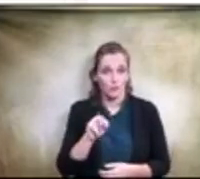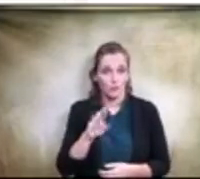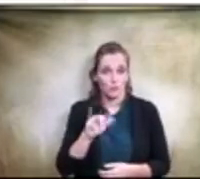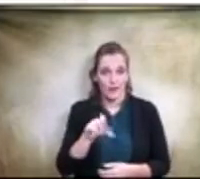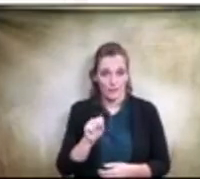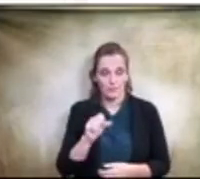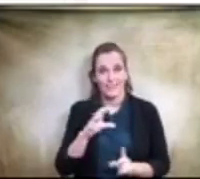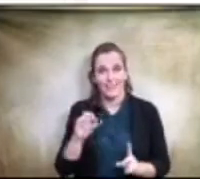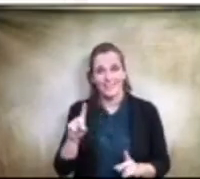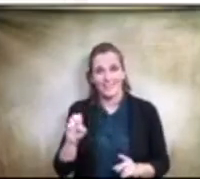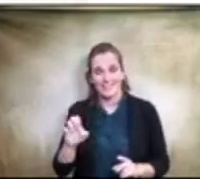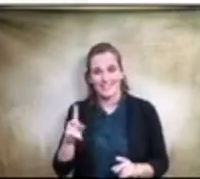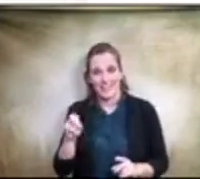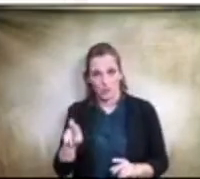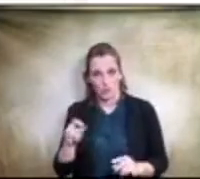replace fire panels.